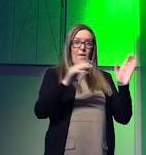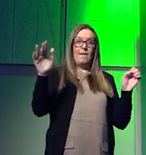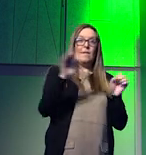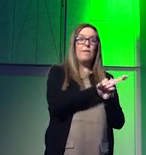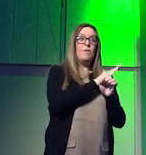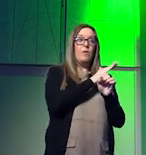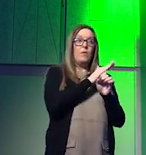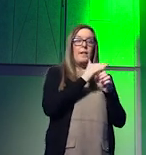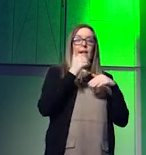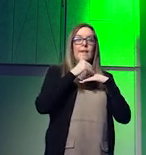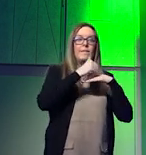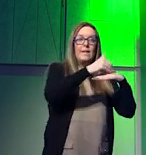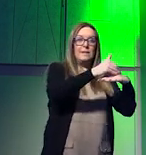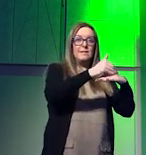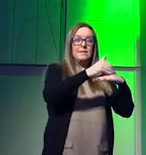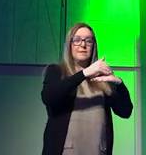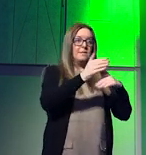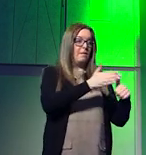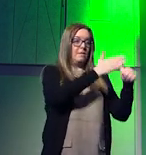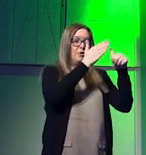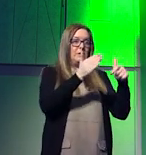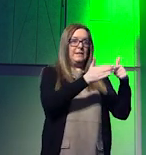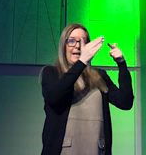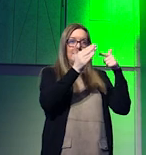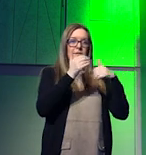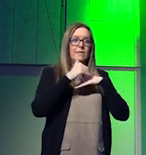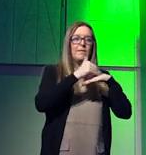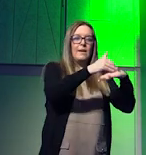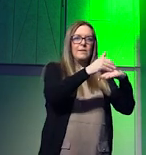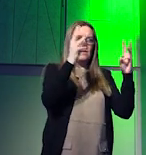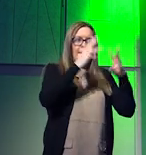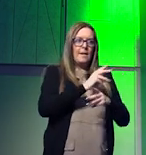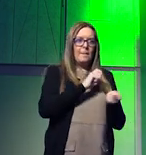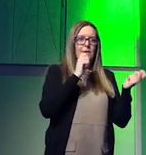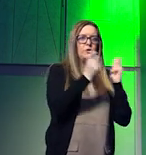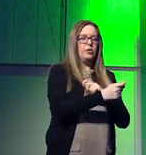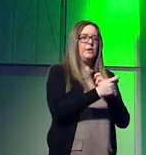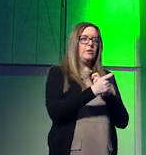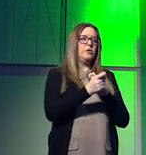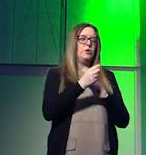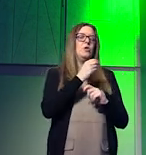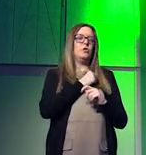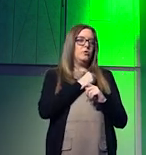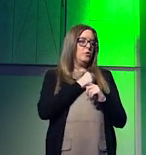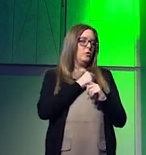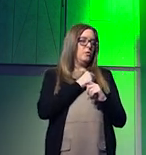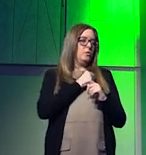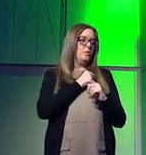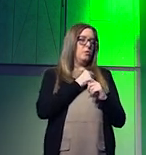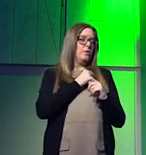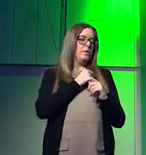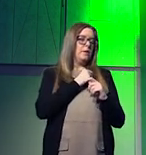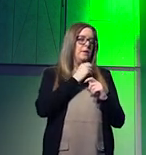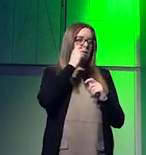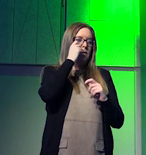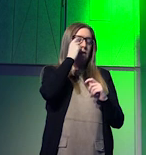knock-on and secondary effects of climate change which are themselves also related to scarcity and to